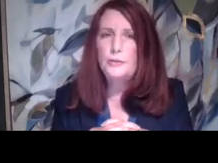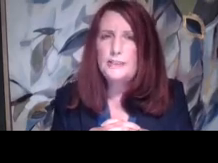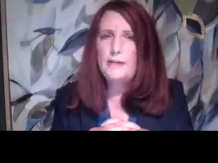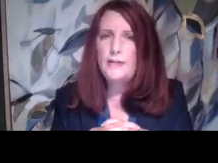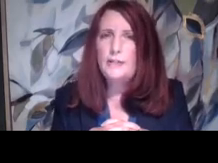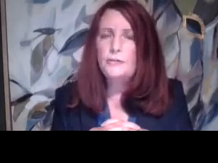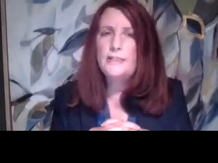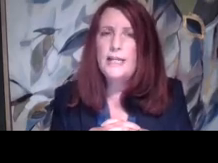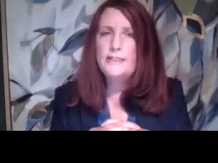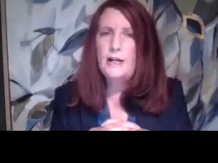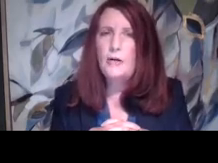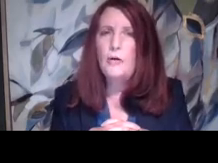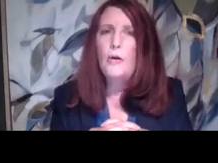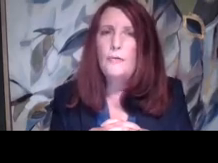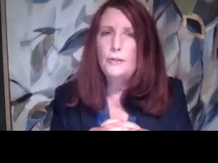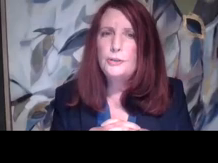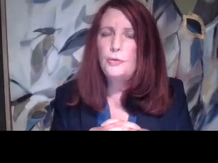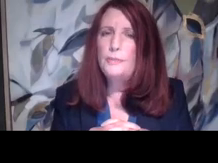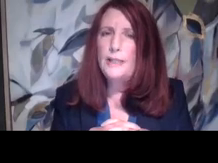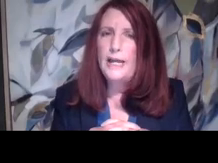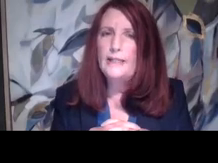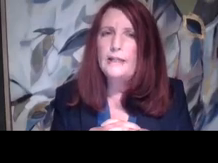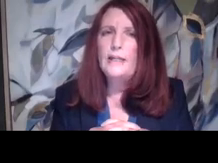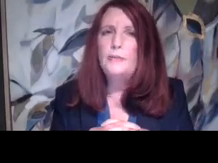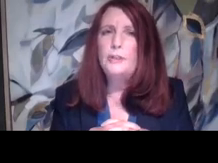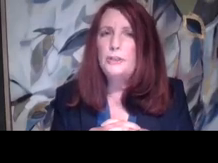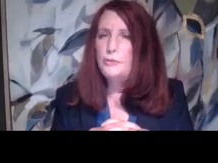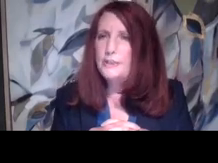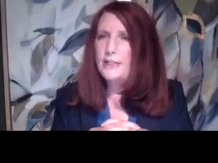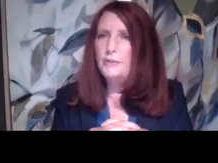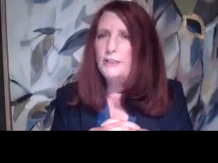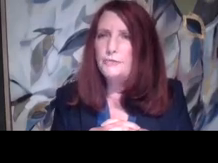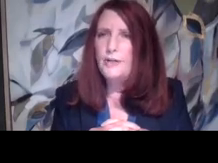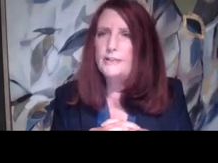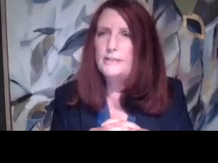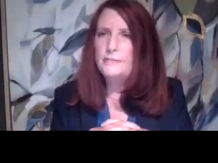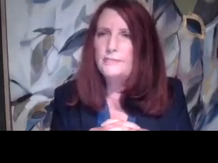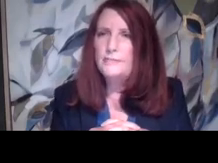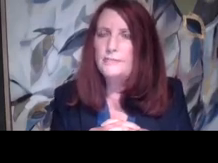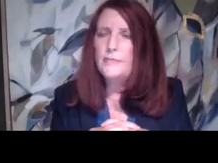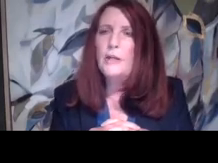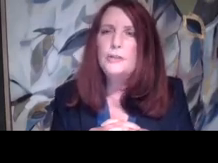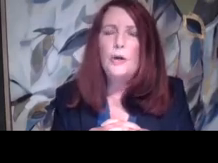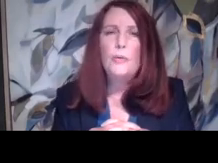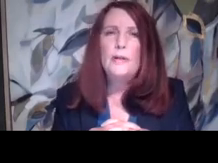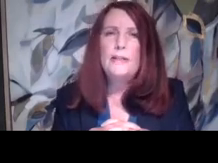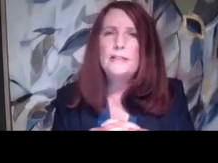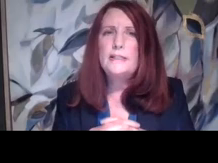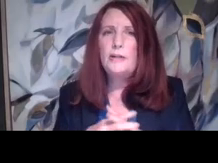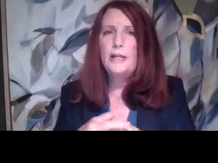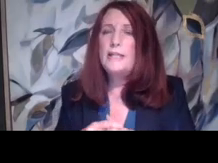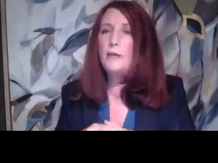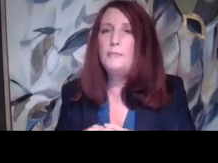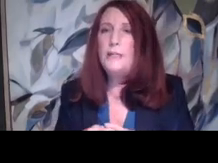student who is deaf and uses ASL for a school play he wishes to attend with his friends. So